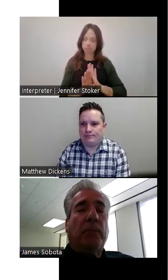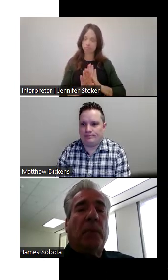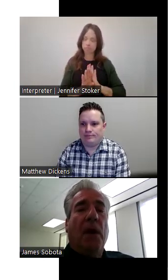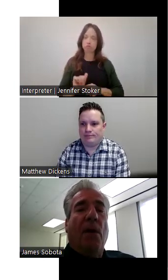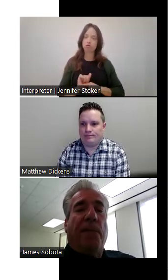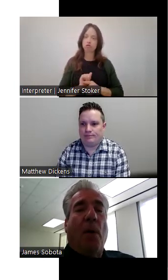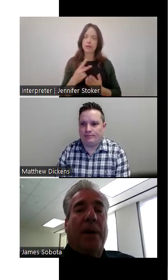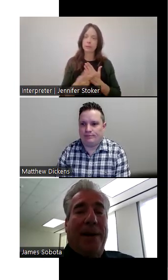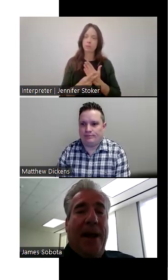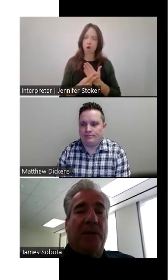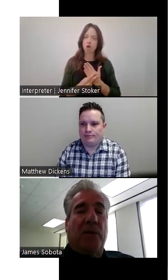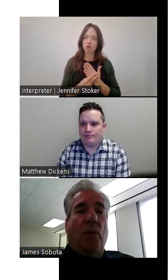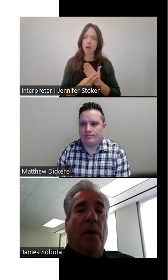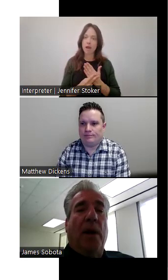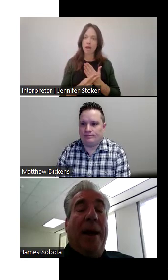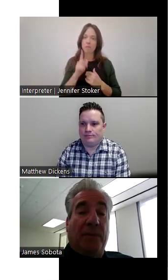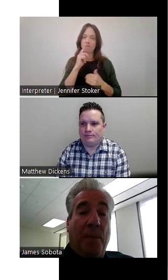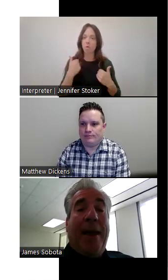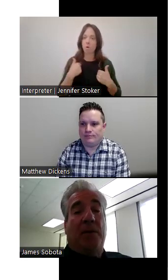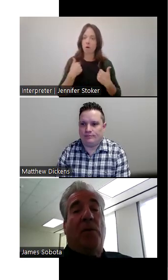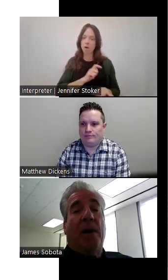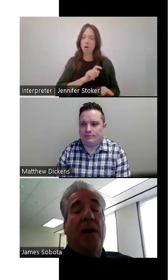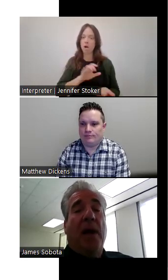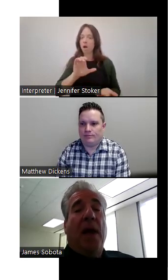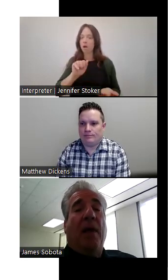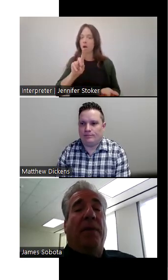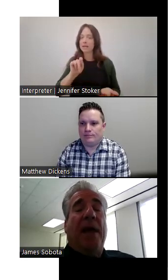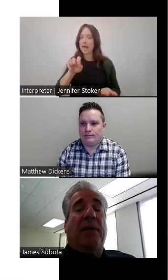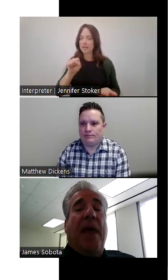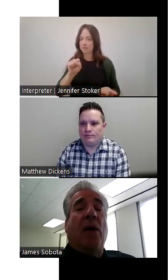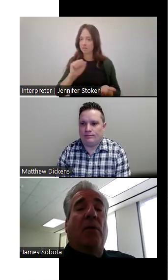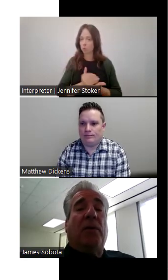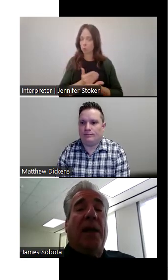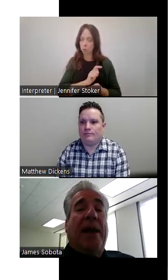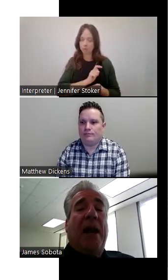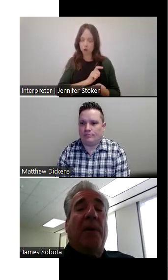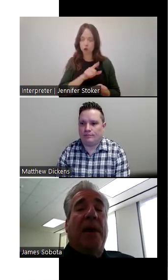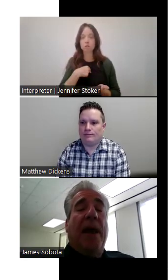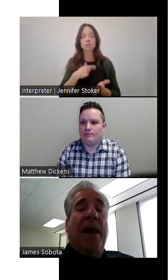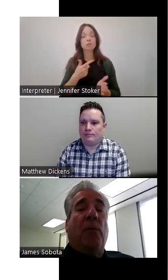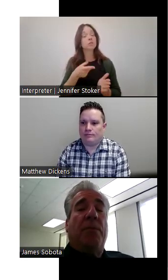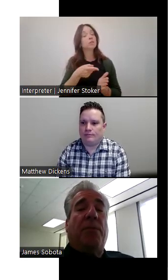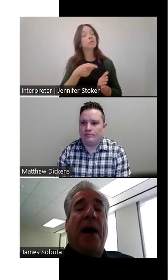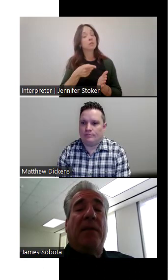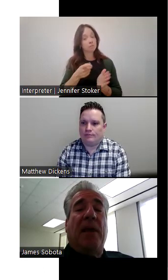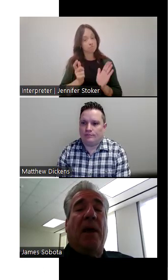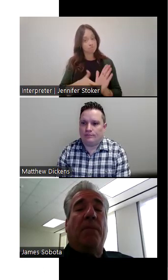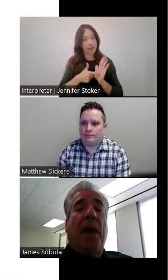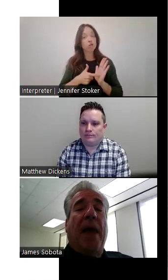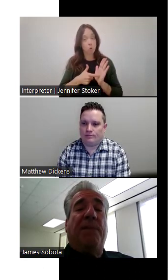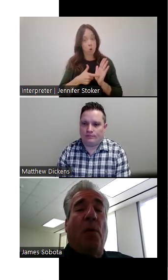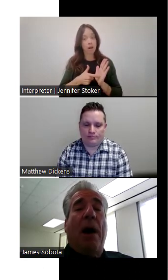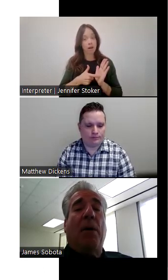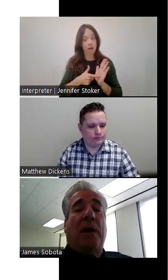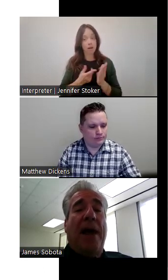for cadets and it's mandatory that they go through the academy and we provide them